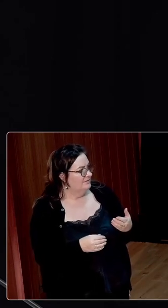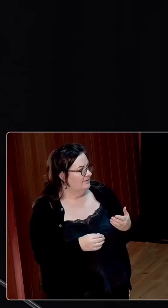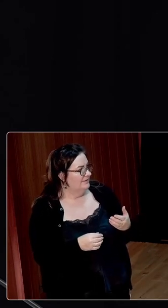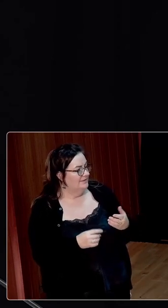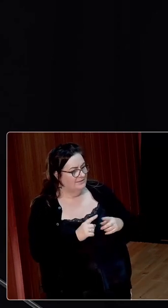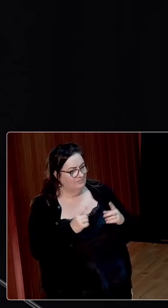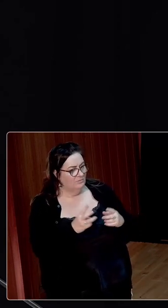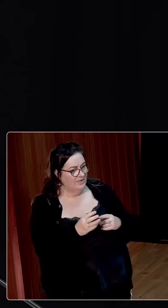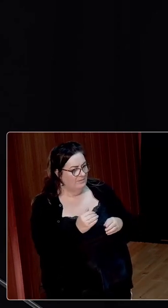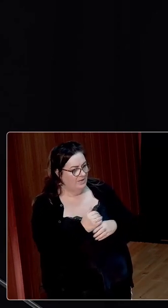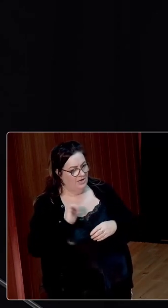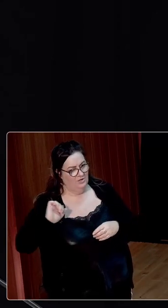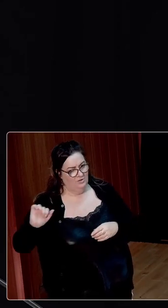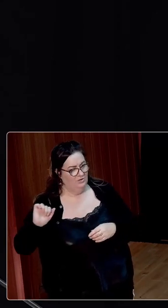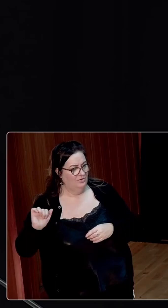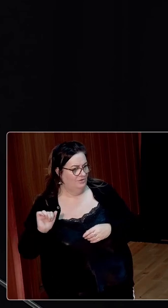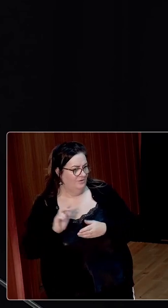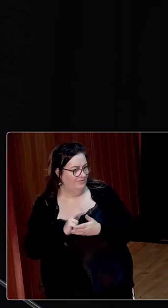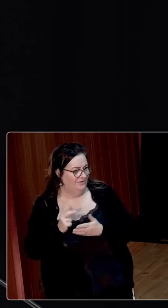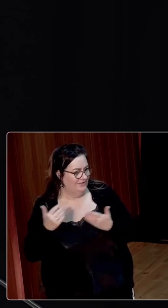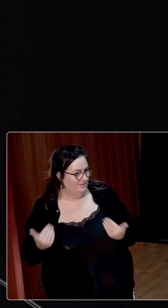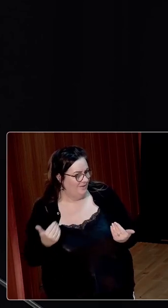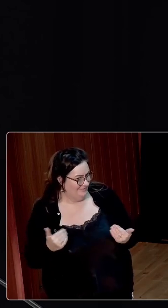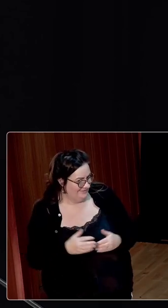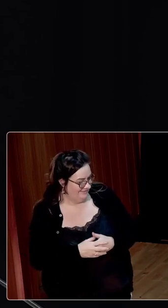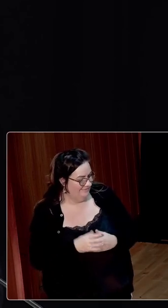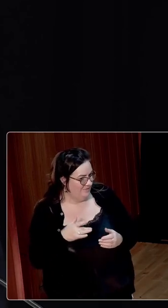experienced in a different way by Her Majesty's officials. I should note.